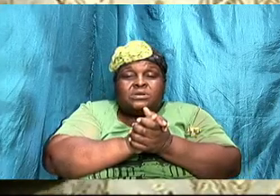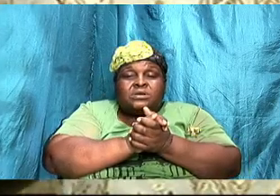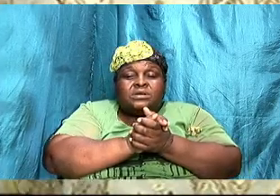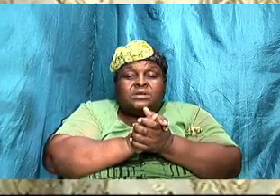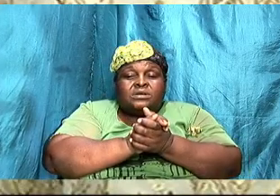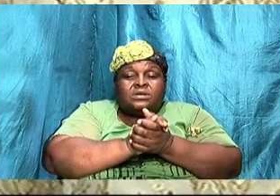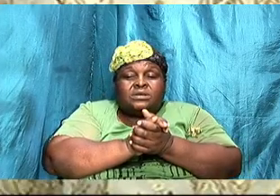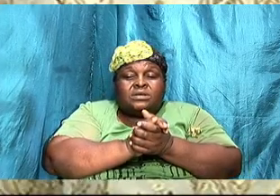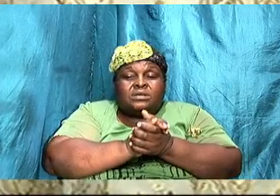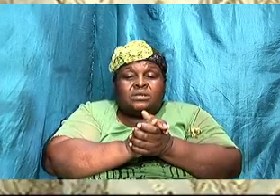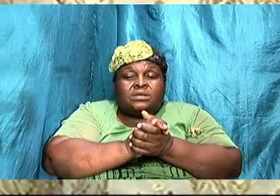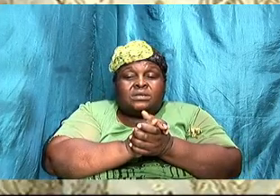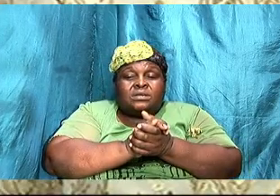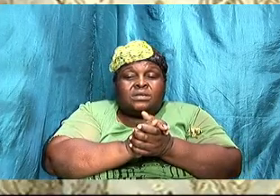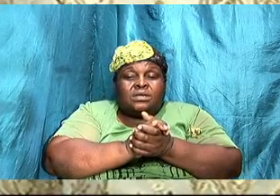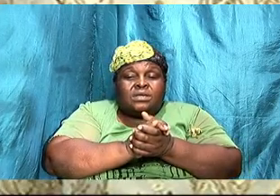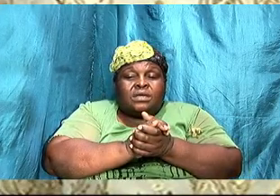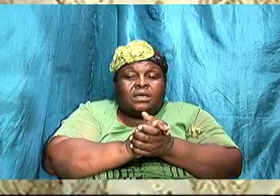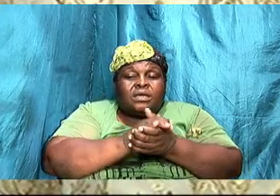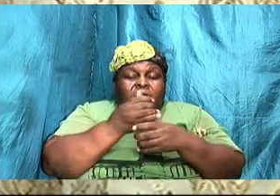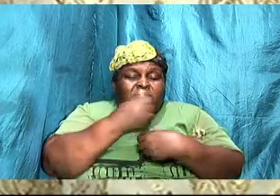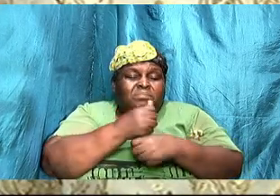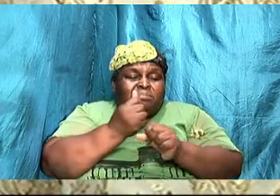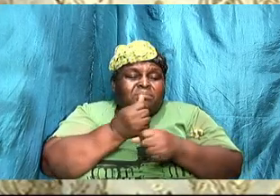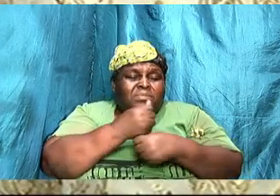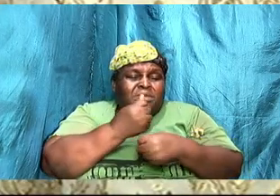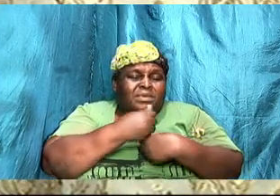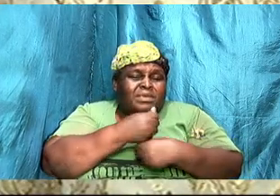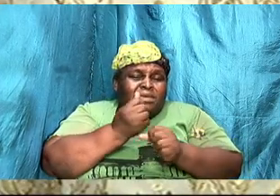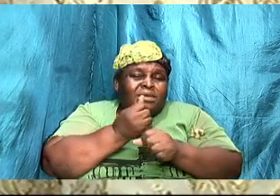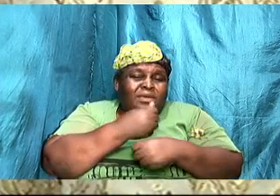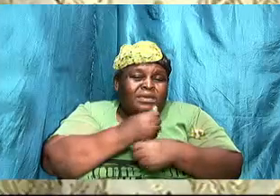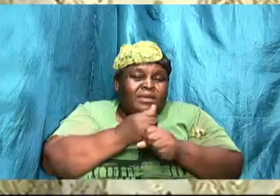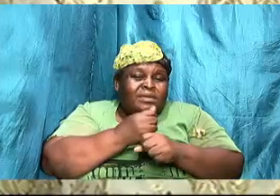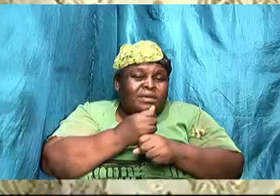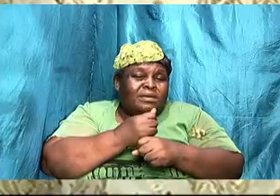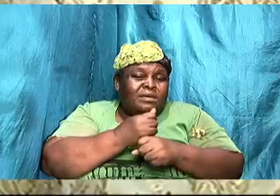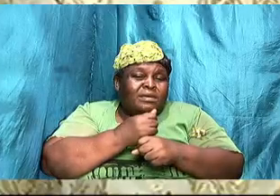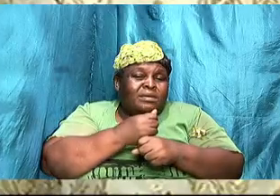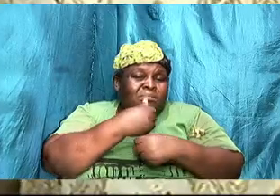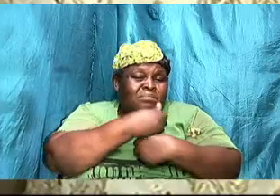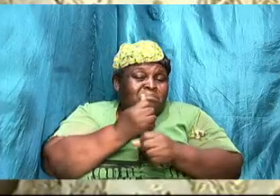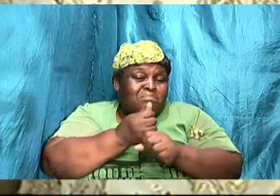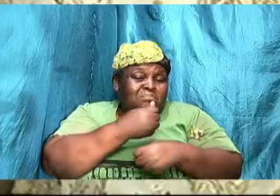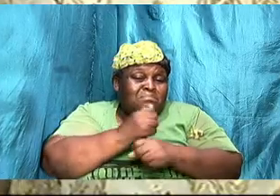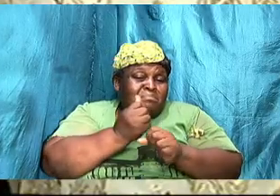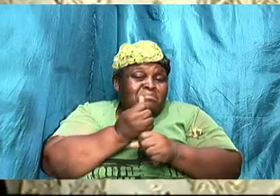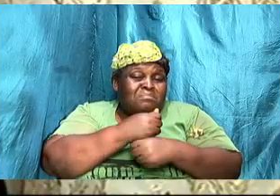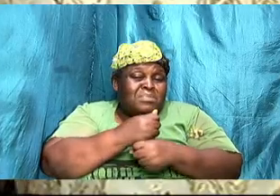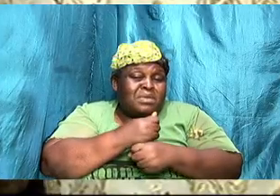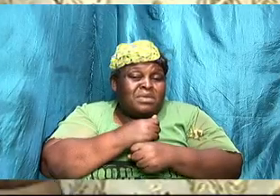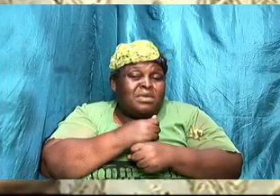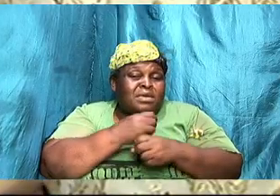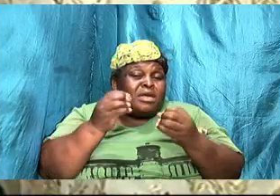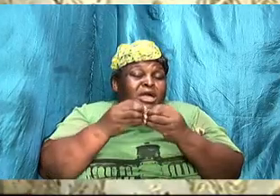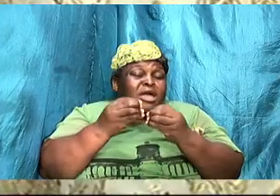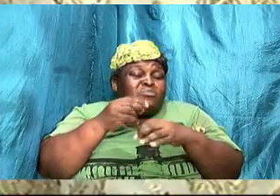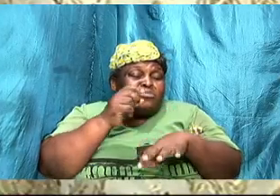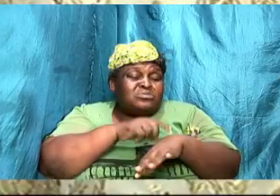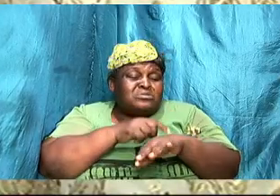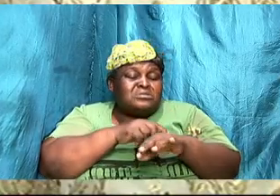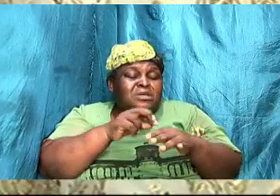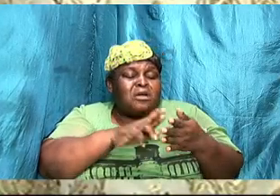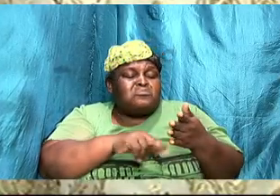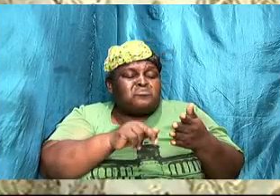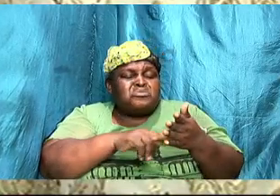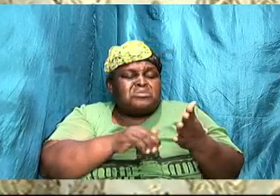time to read the Bible. You know, now that we have Bible reading at 9 o'clock, you can express to your husband,